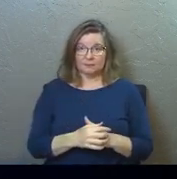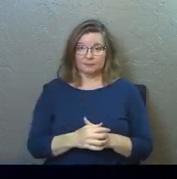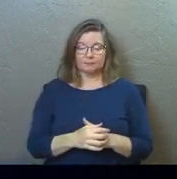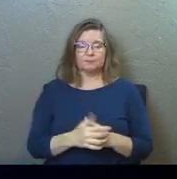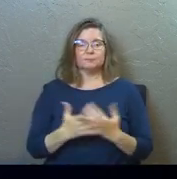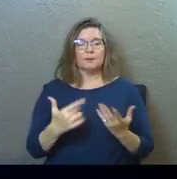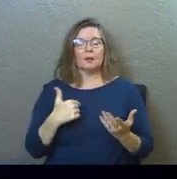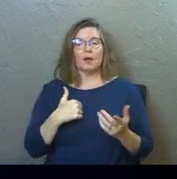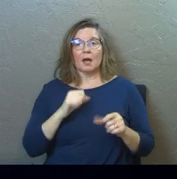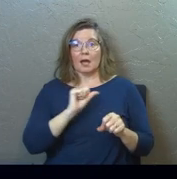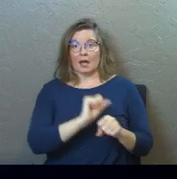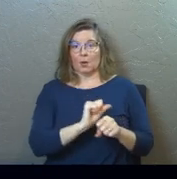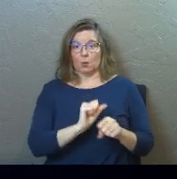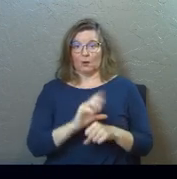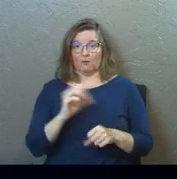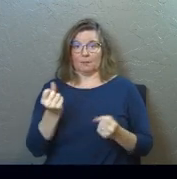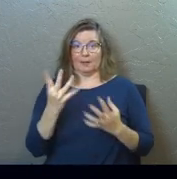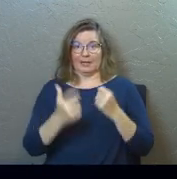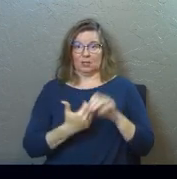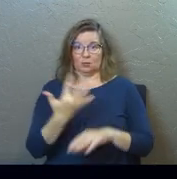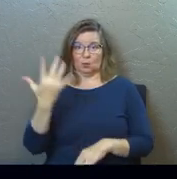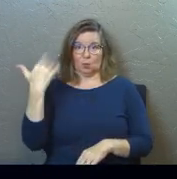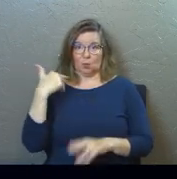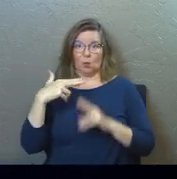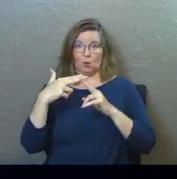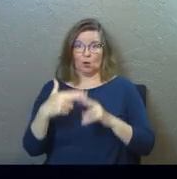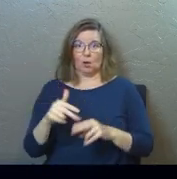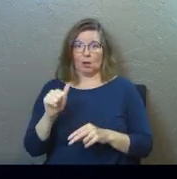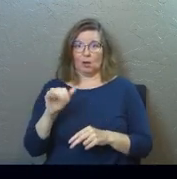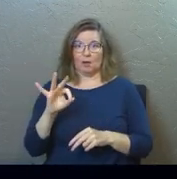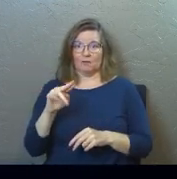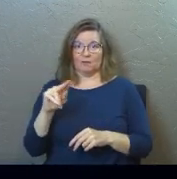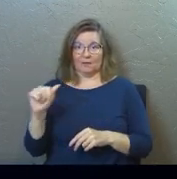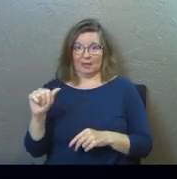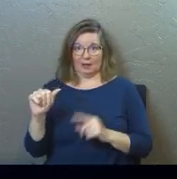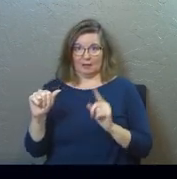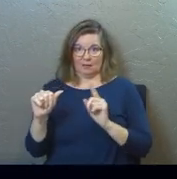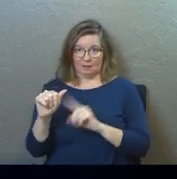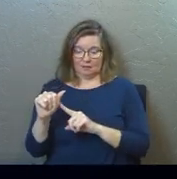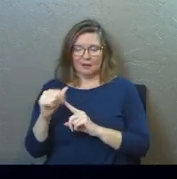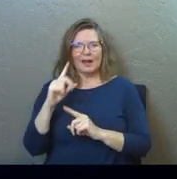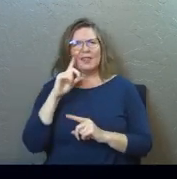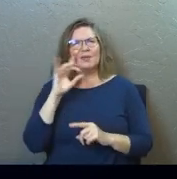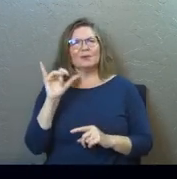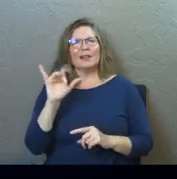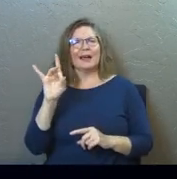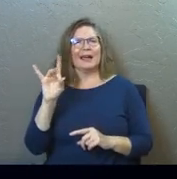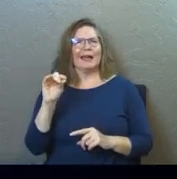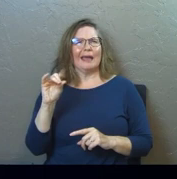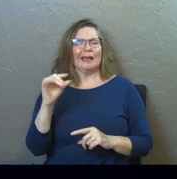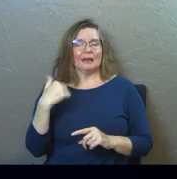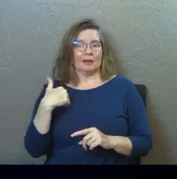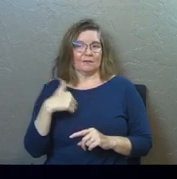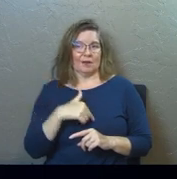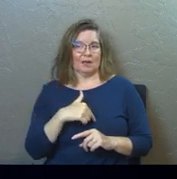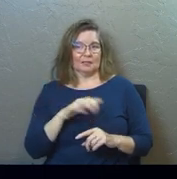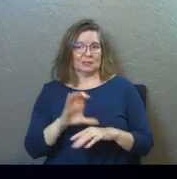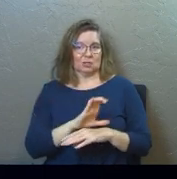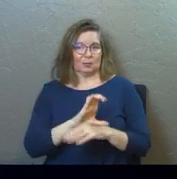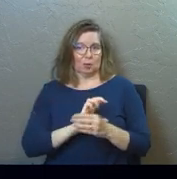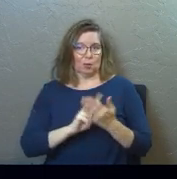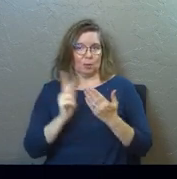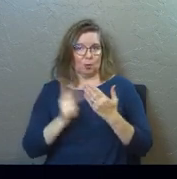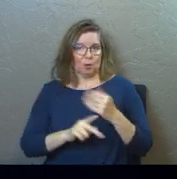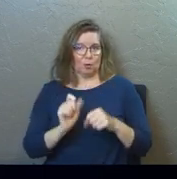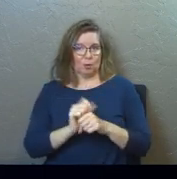So I worked for a company years ago called Afina, and Afina, I think there were like 80 of us computer